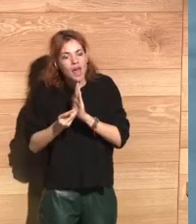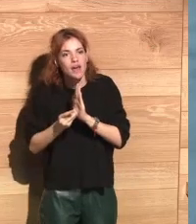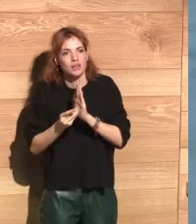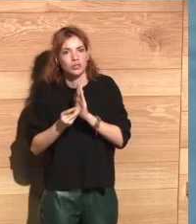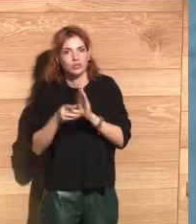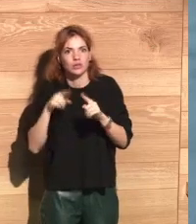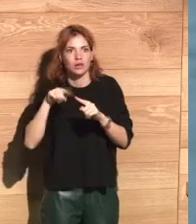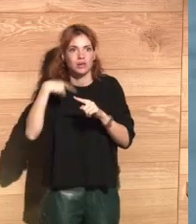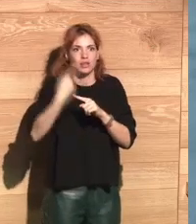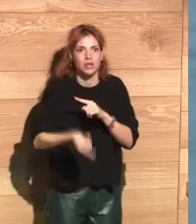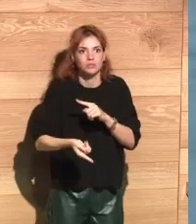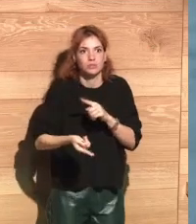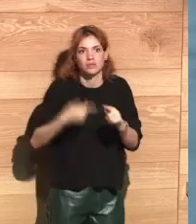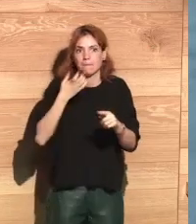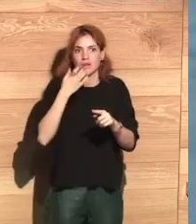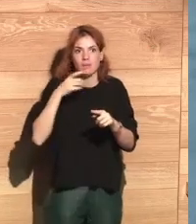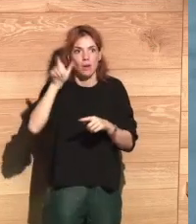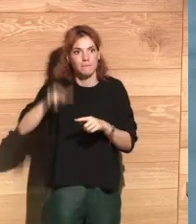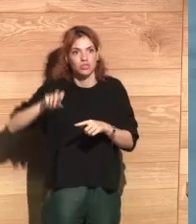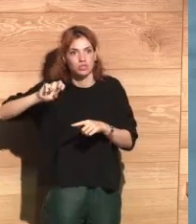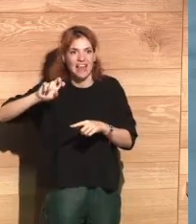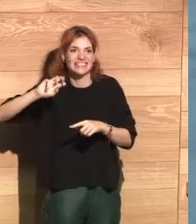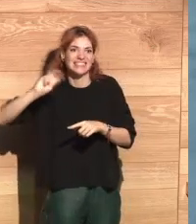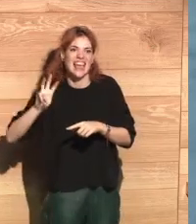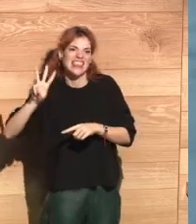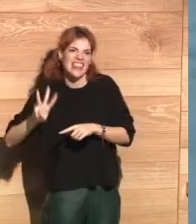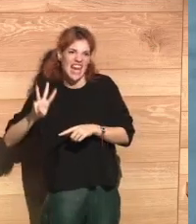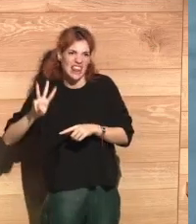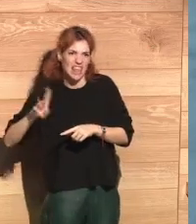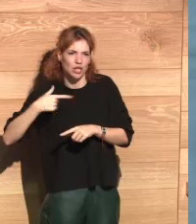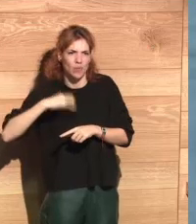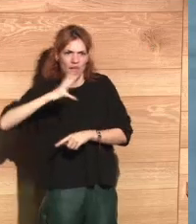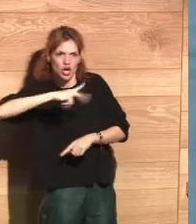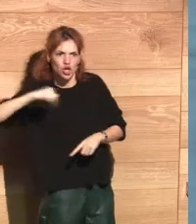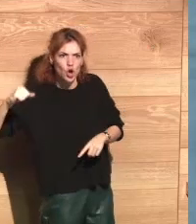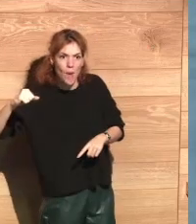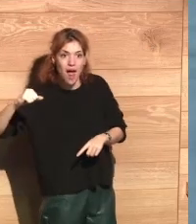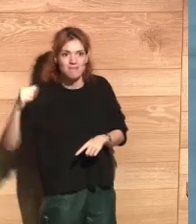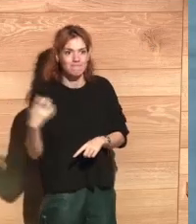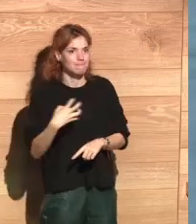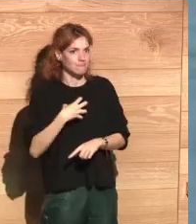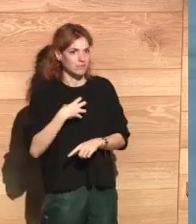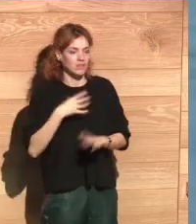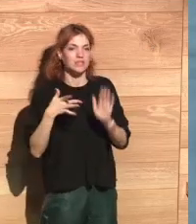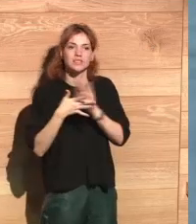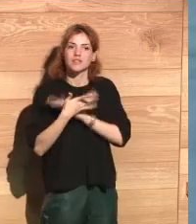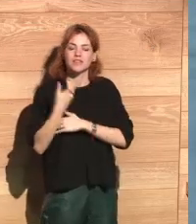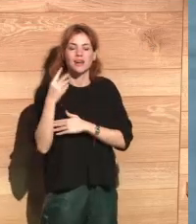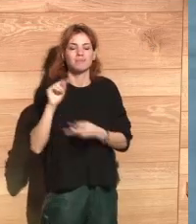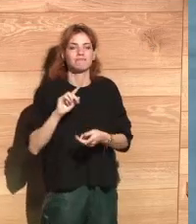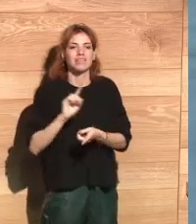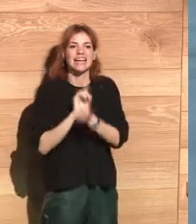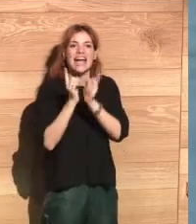a certain control on the data so that I prevent third parties to access these data or